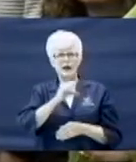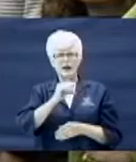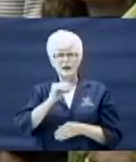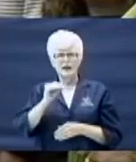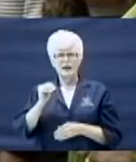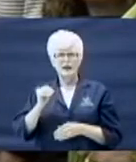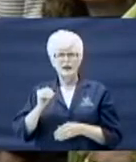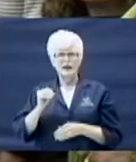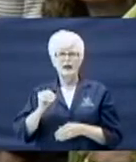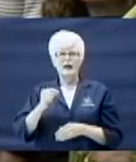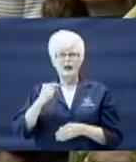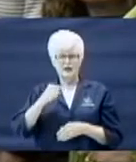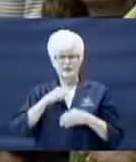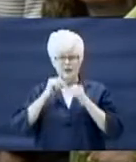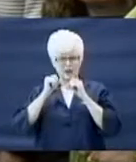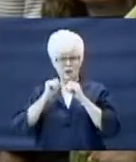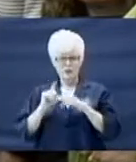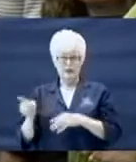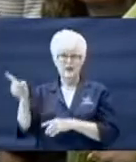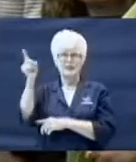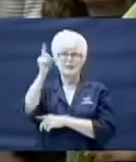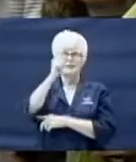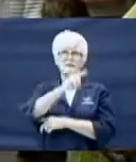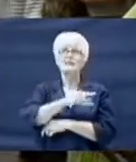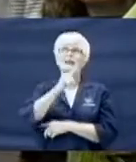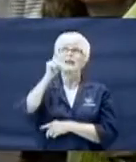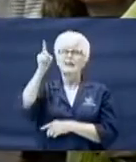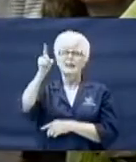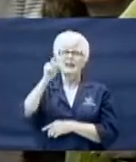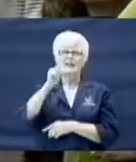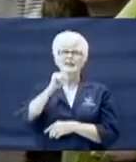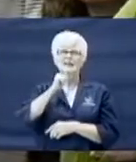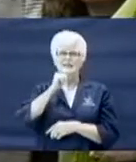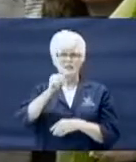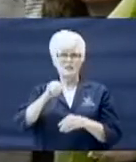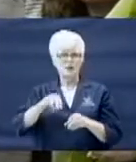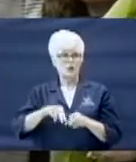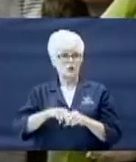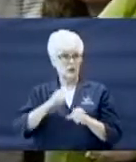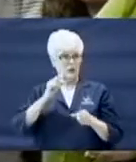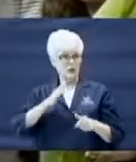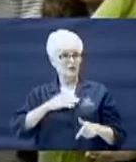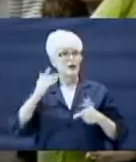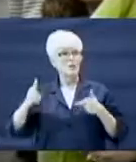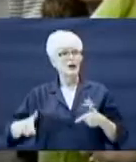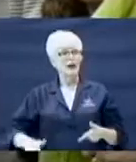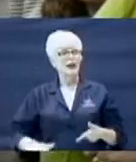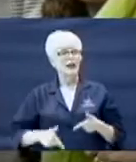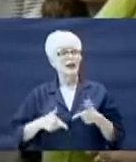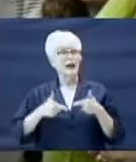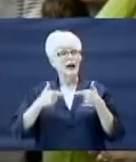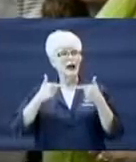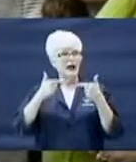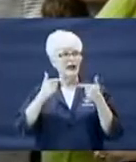the day, He didn't throw the clay away.